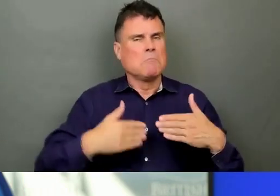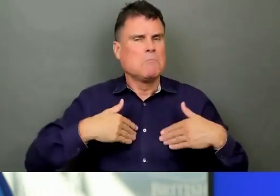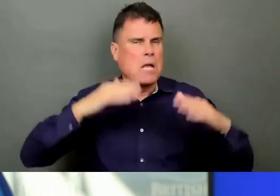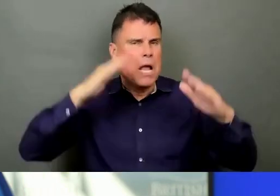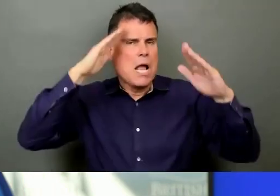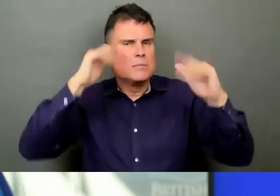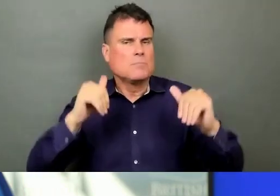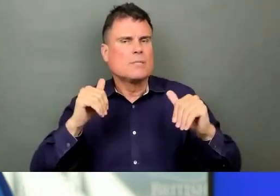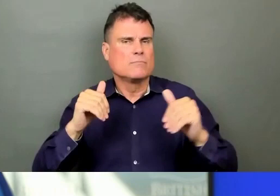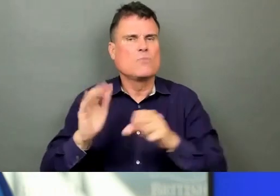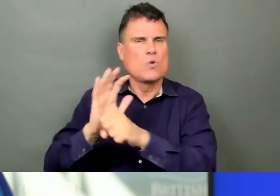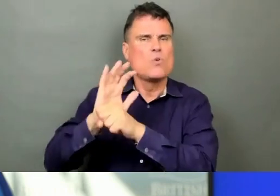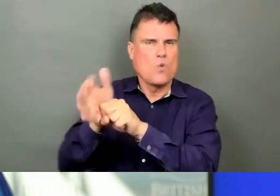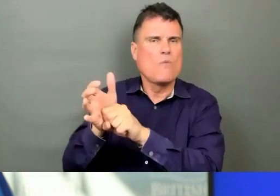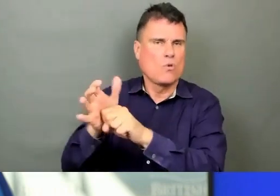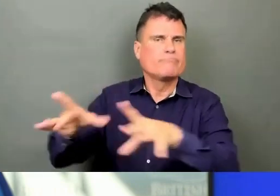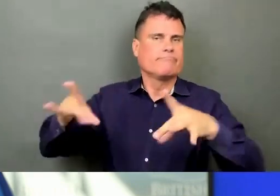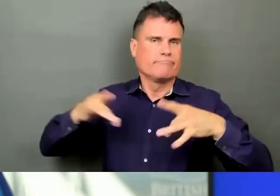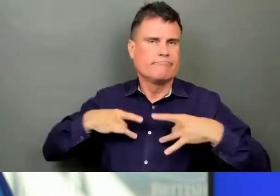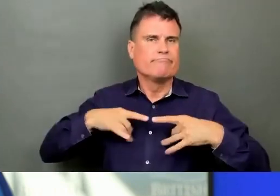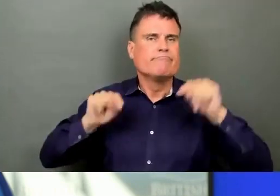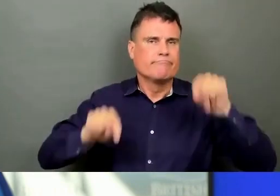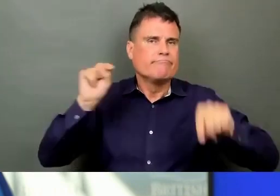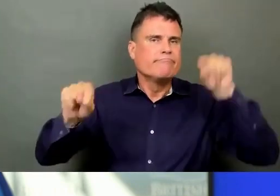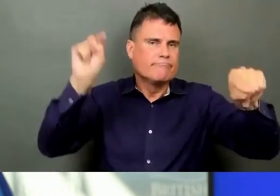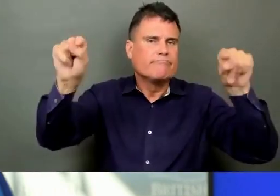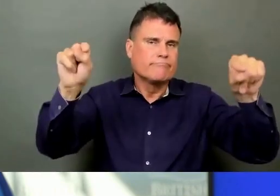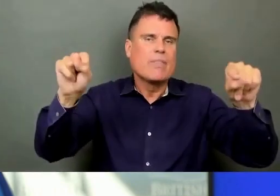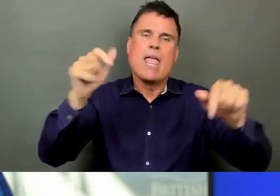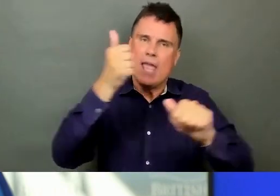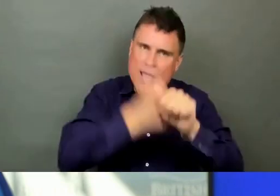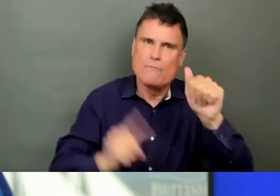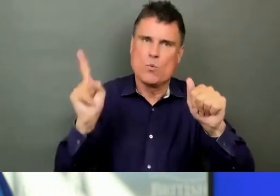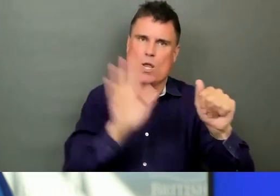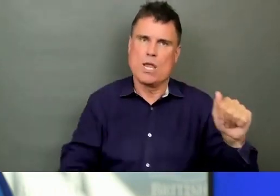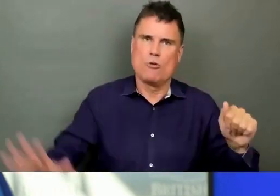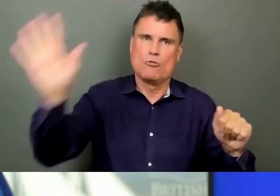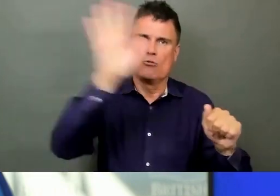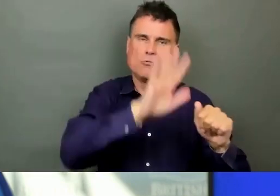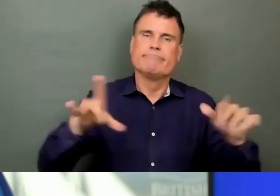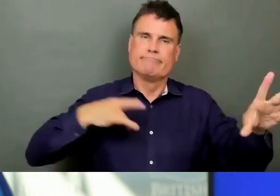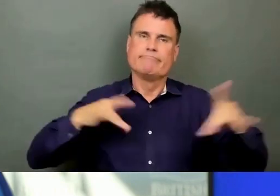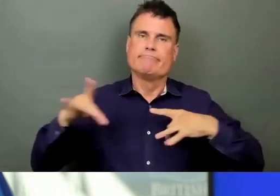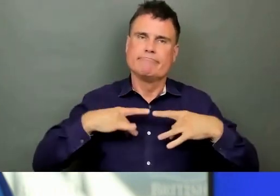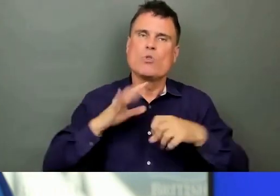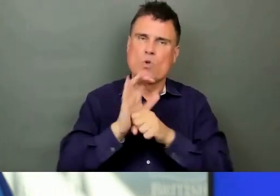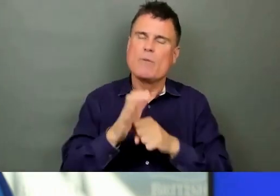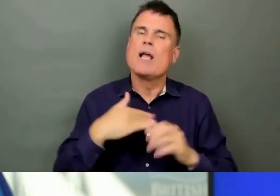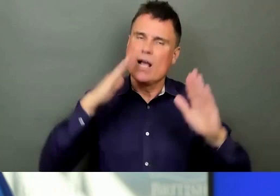that we need more people to get vaccinated. Even in Vancouver Coastal Health, where that number is